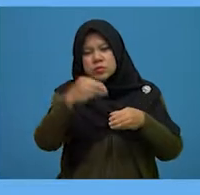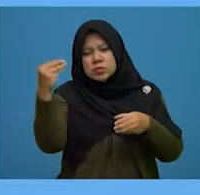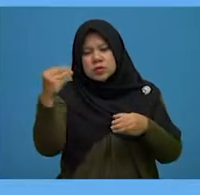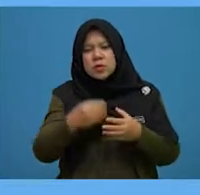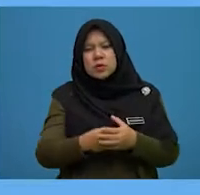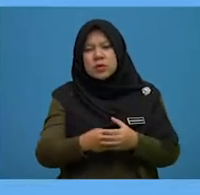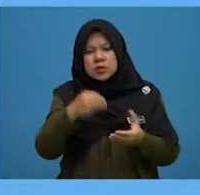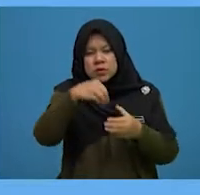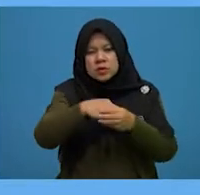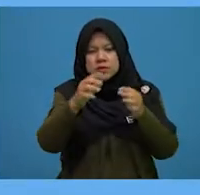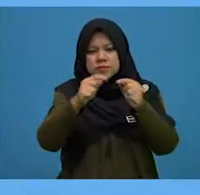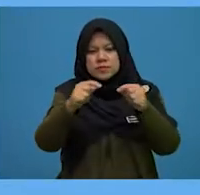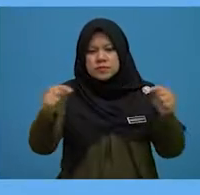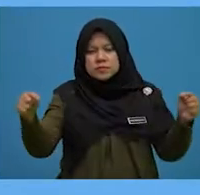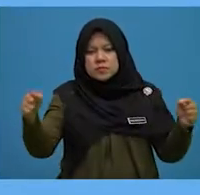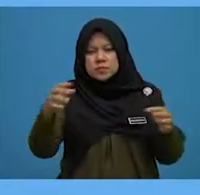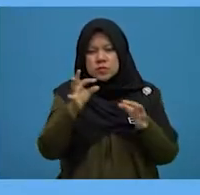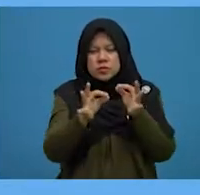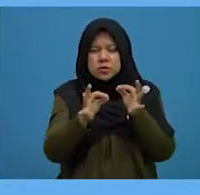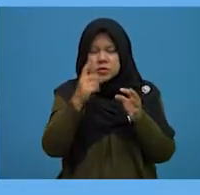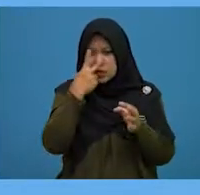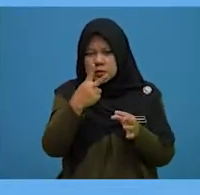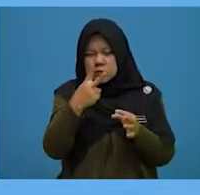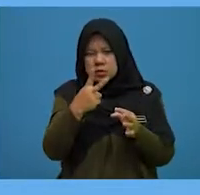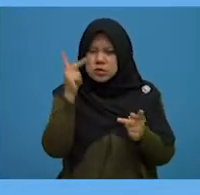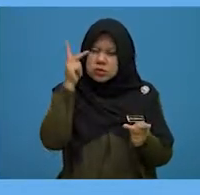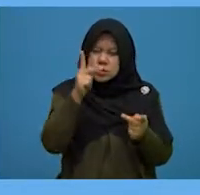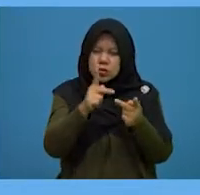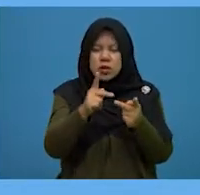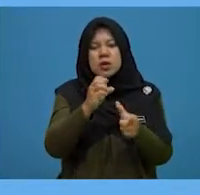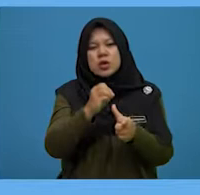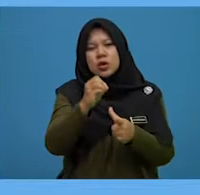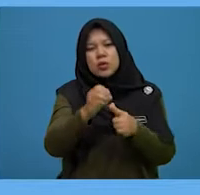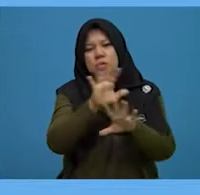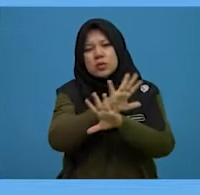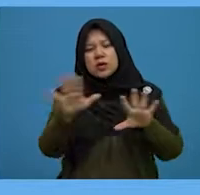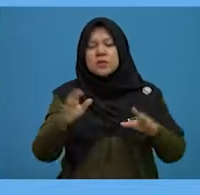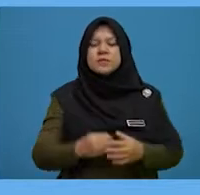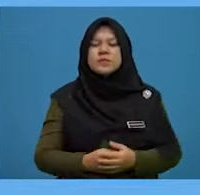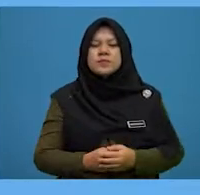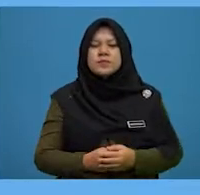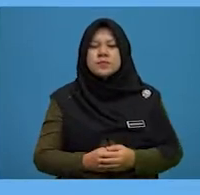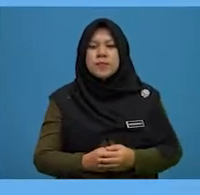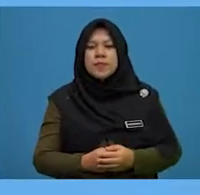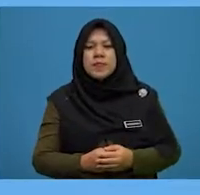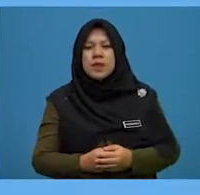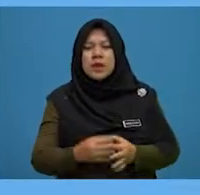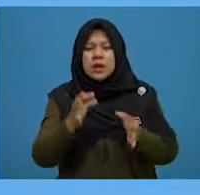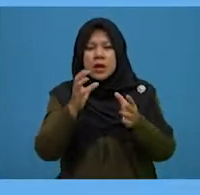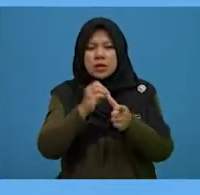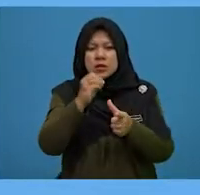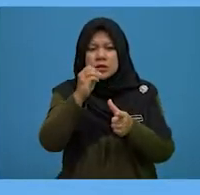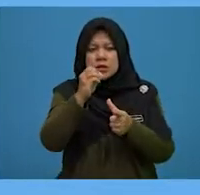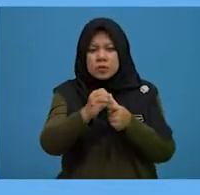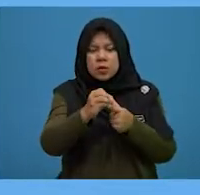sentence to see if it is the right answer and not an option that will change the